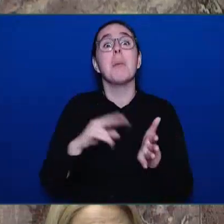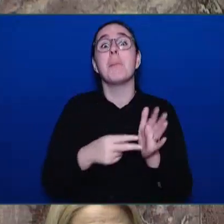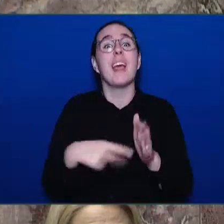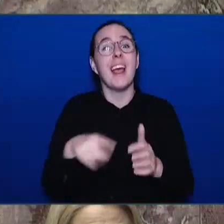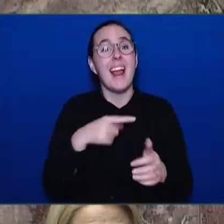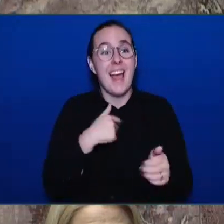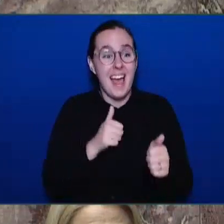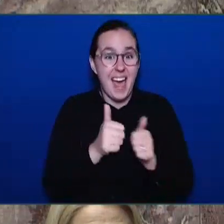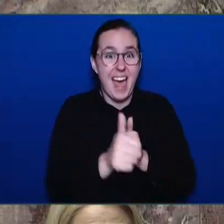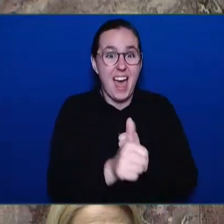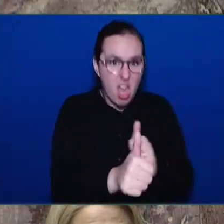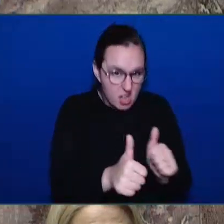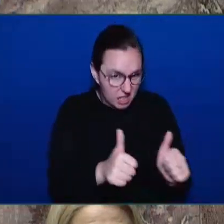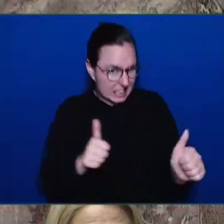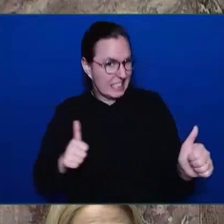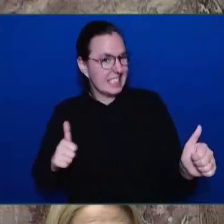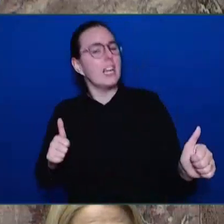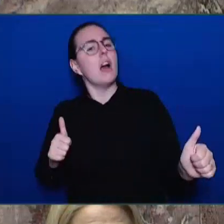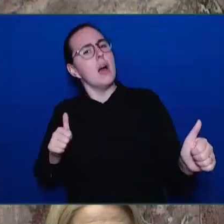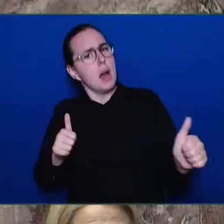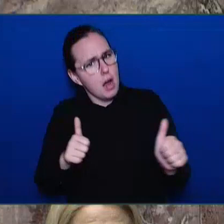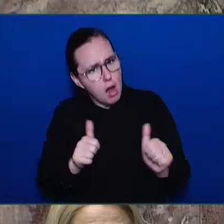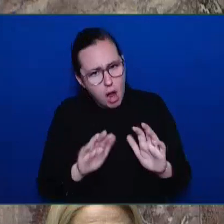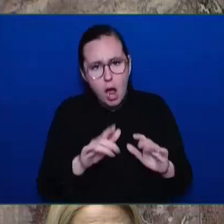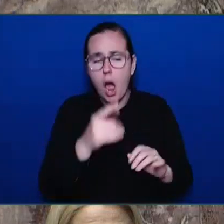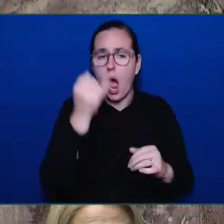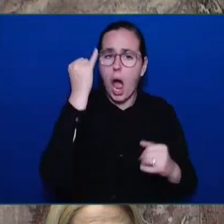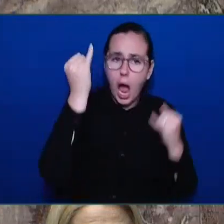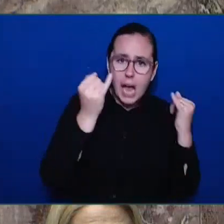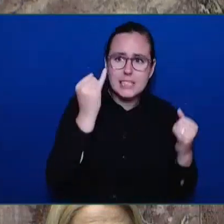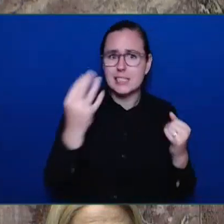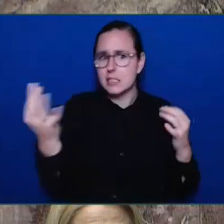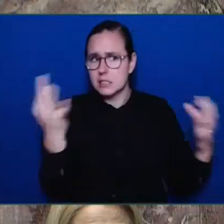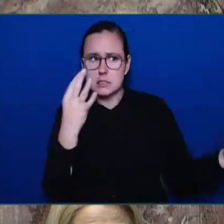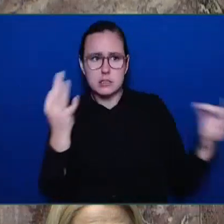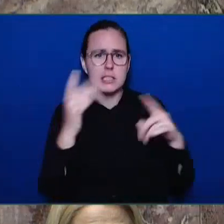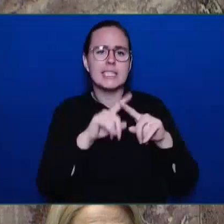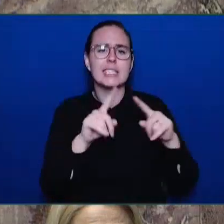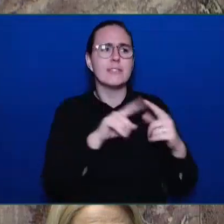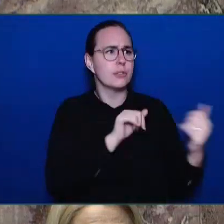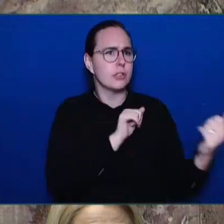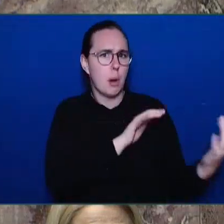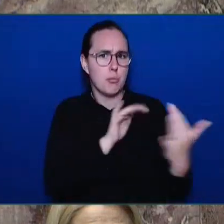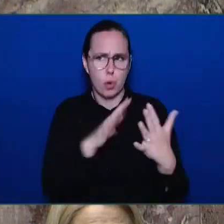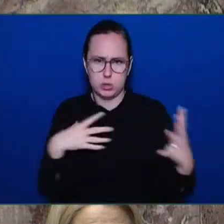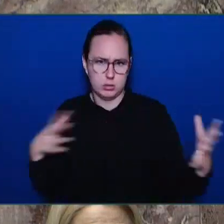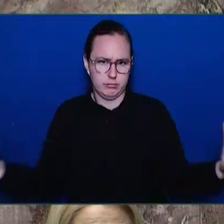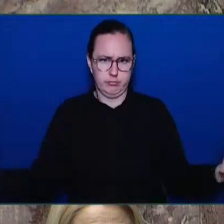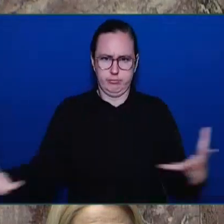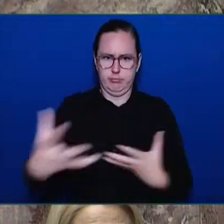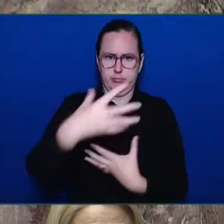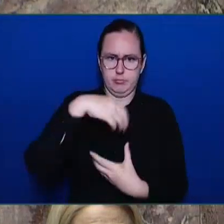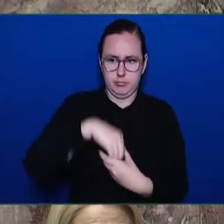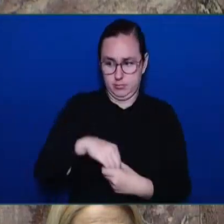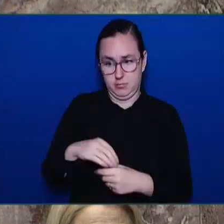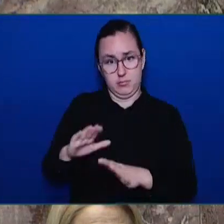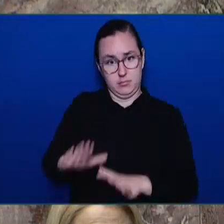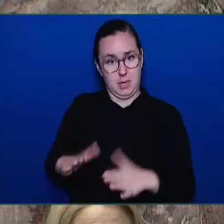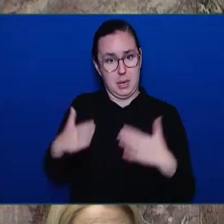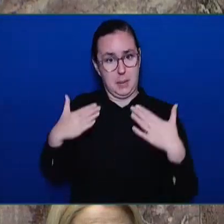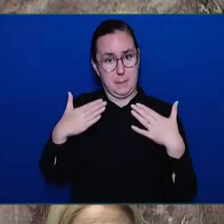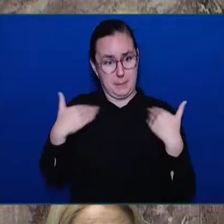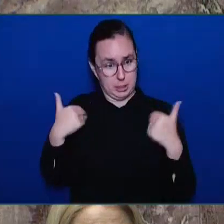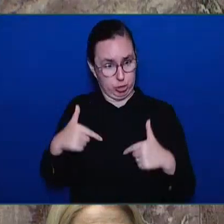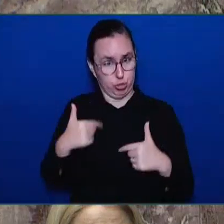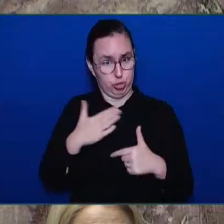pleased that staff from the